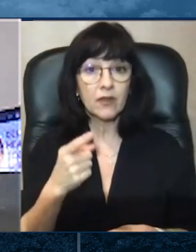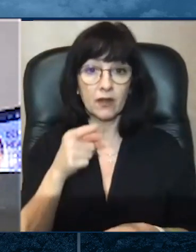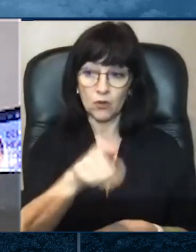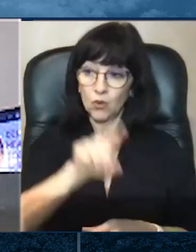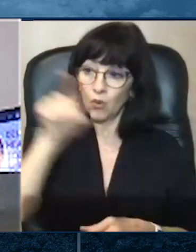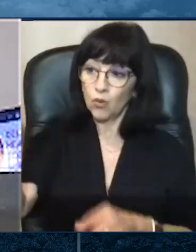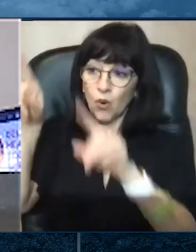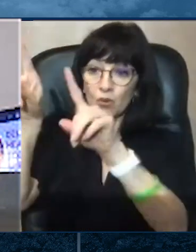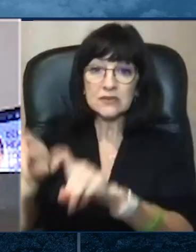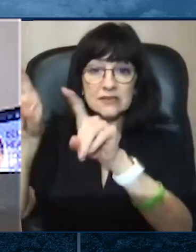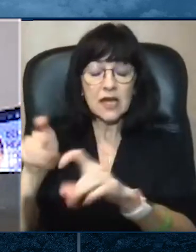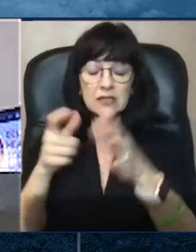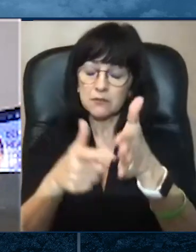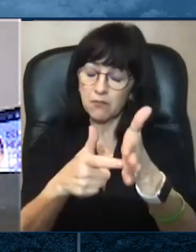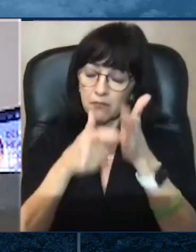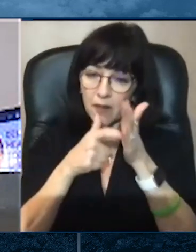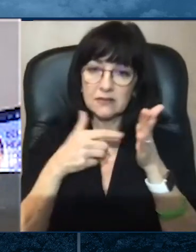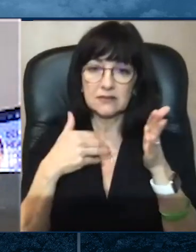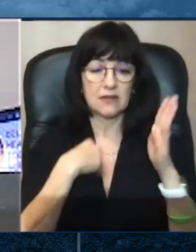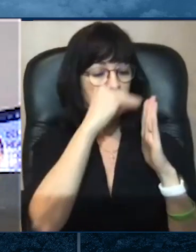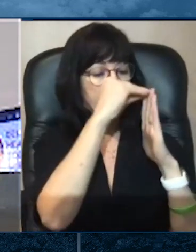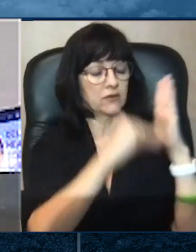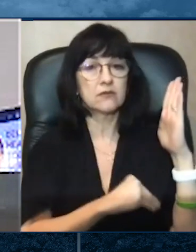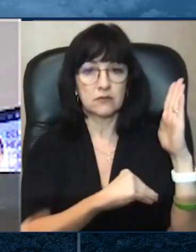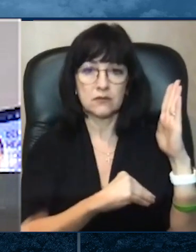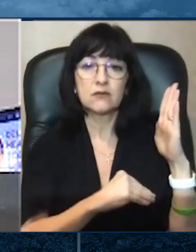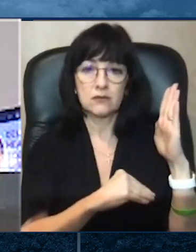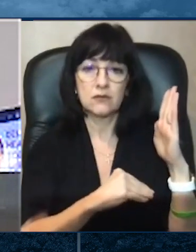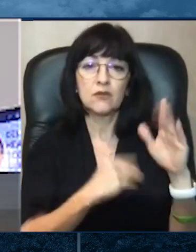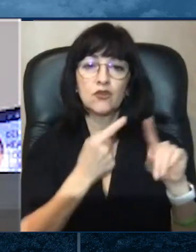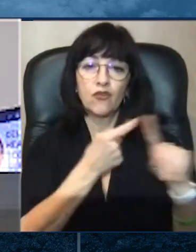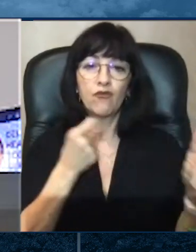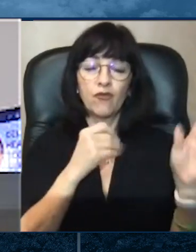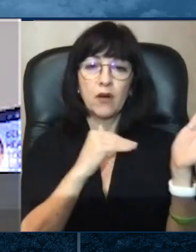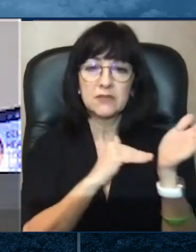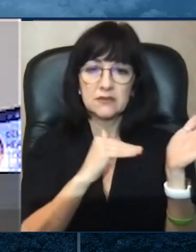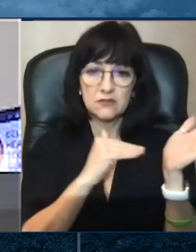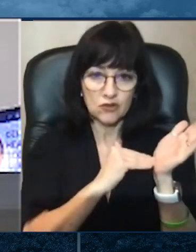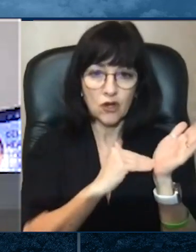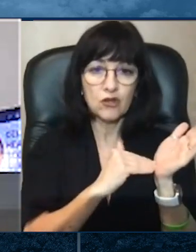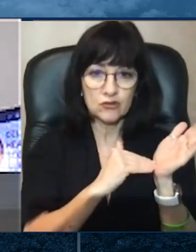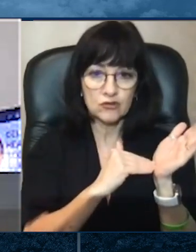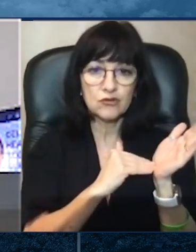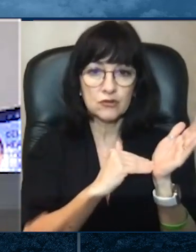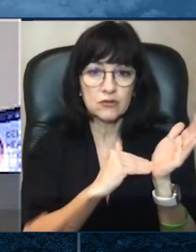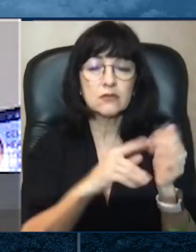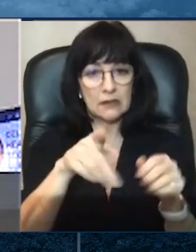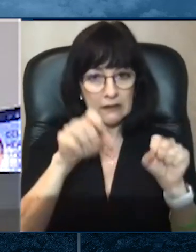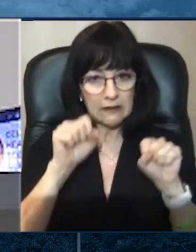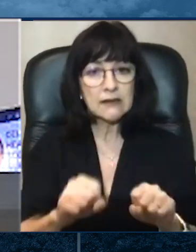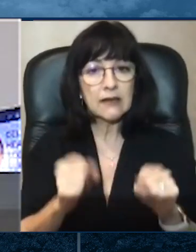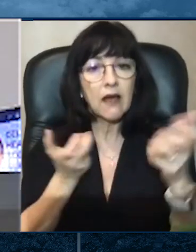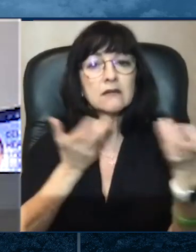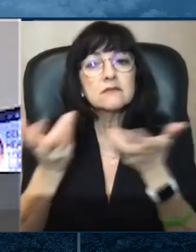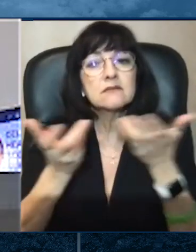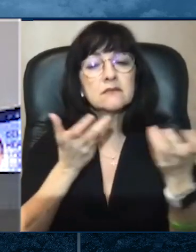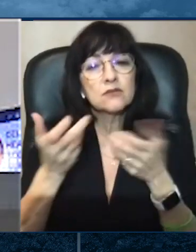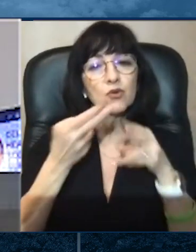doctor, or better yet, through a telemedicine service associated with your health plan or provider.